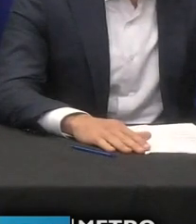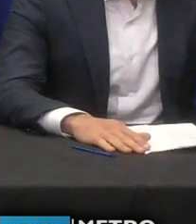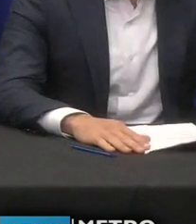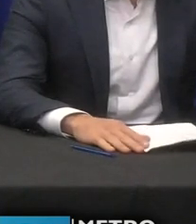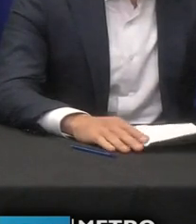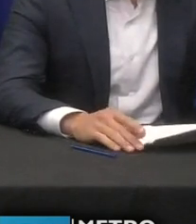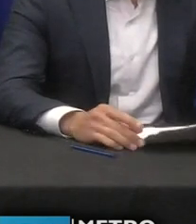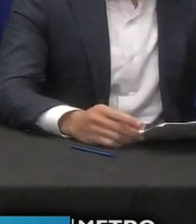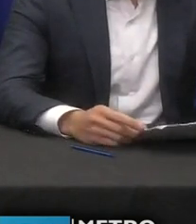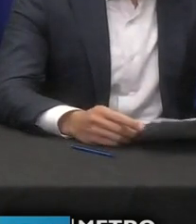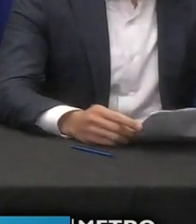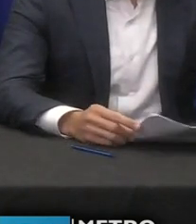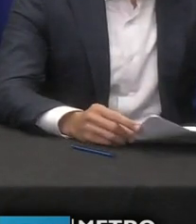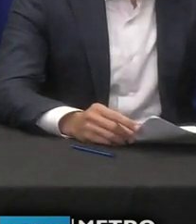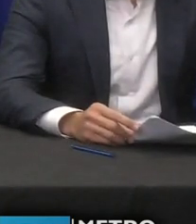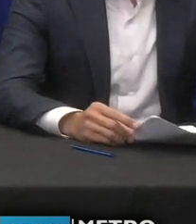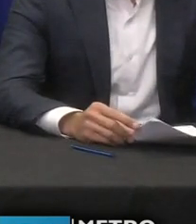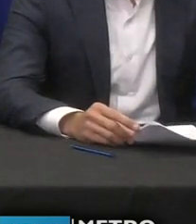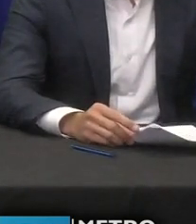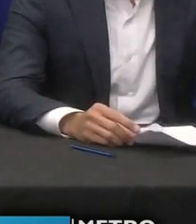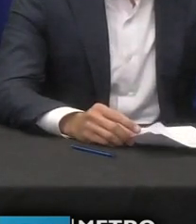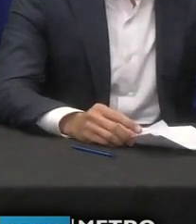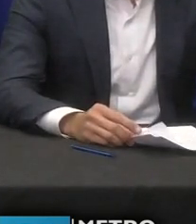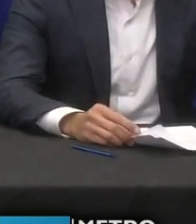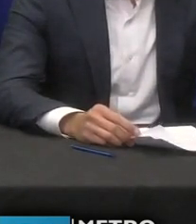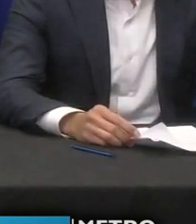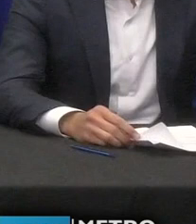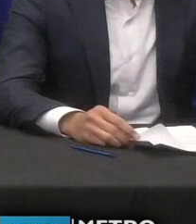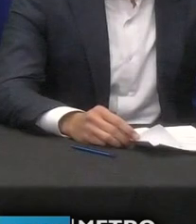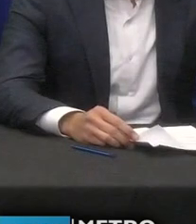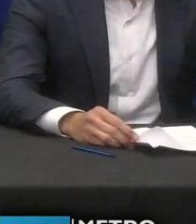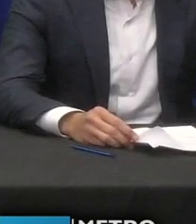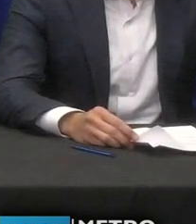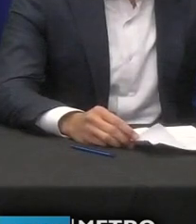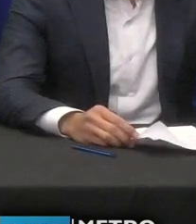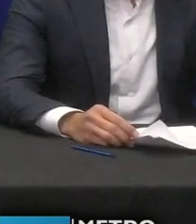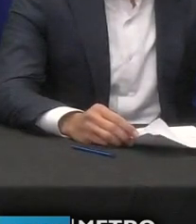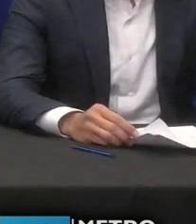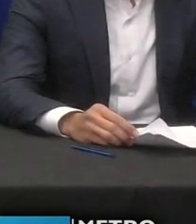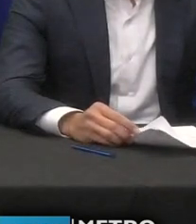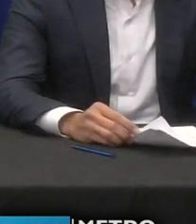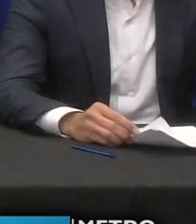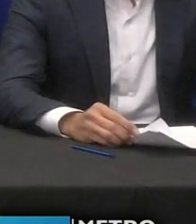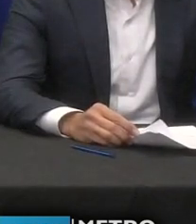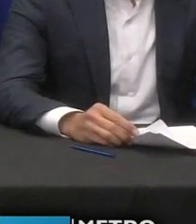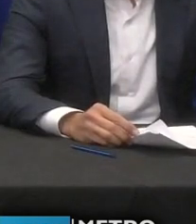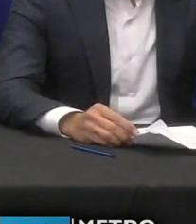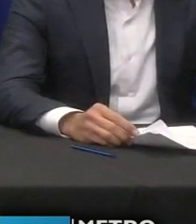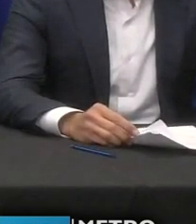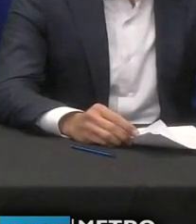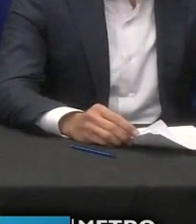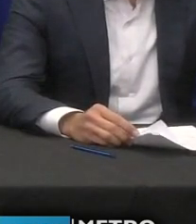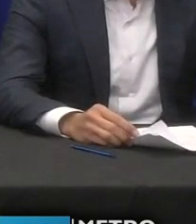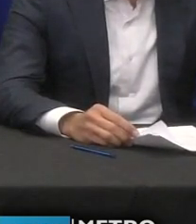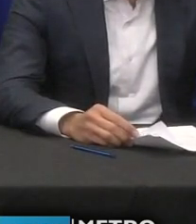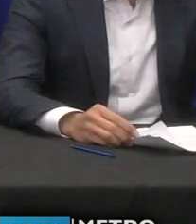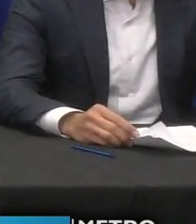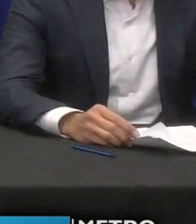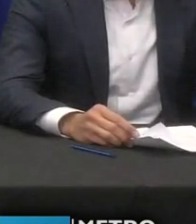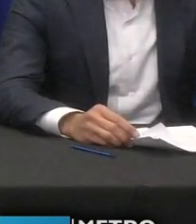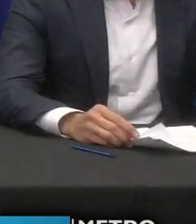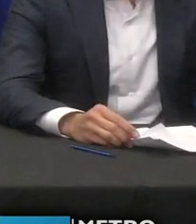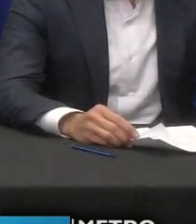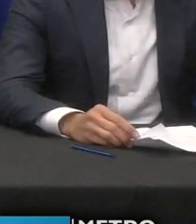A rolling 14-day average of new cases is 324. Again, up from 266 just this time last week.